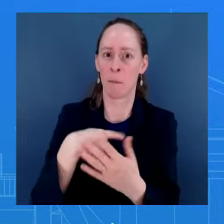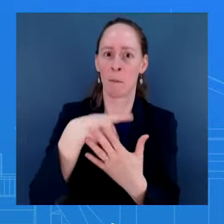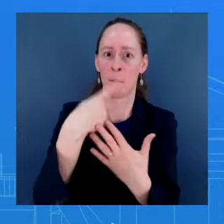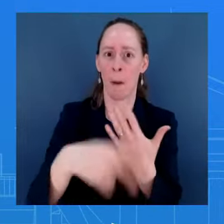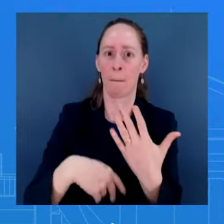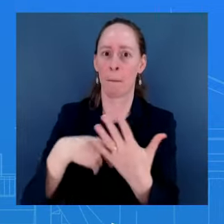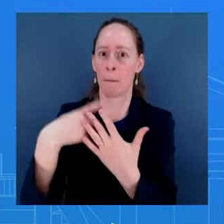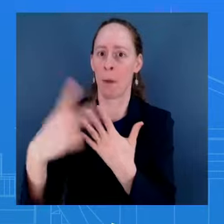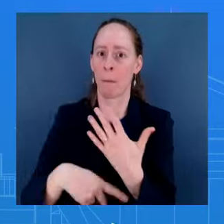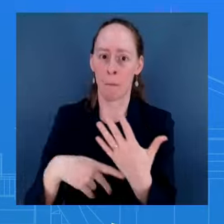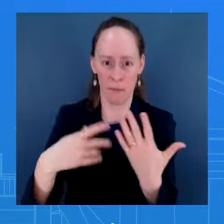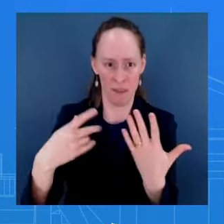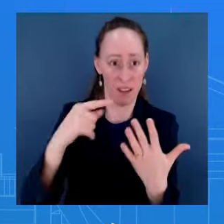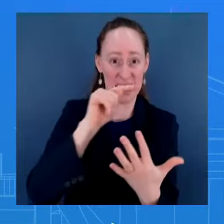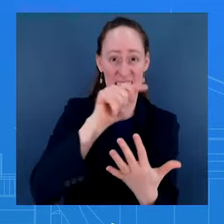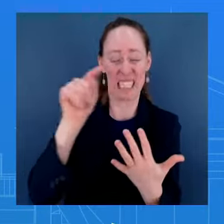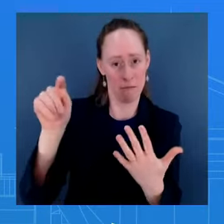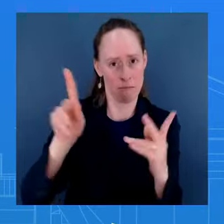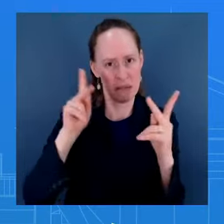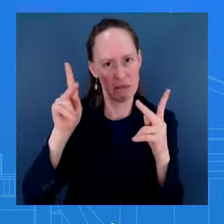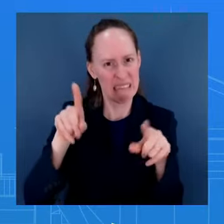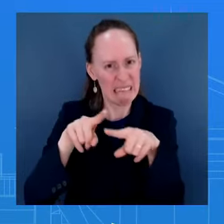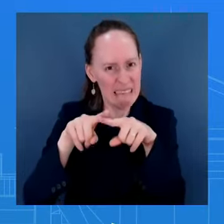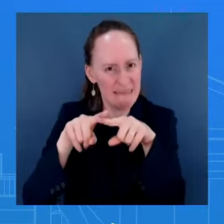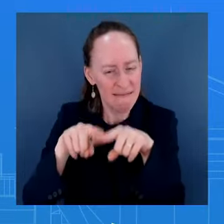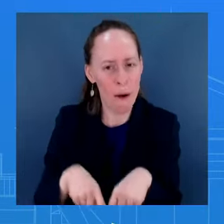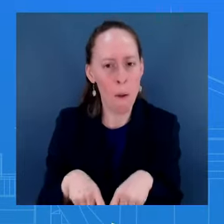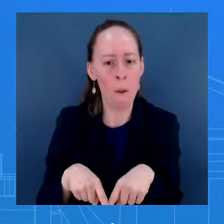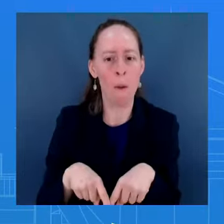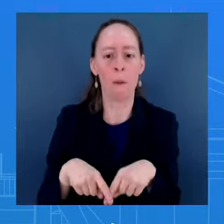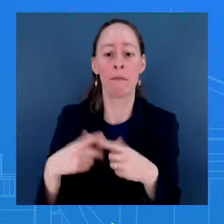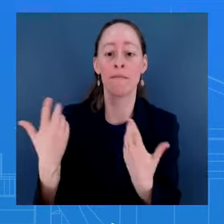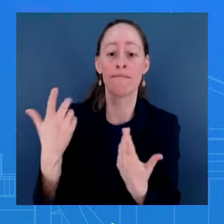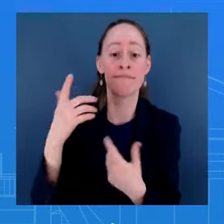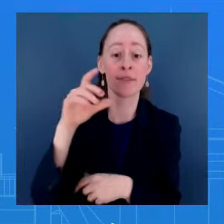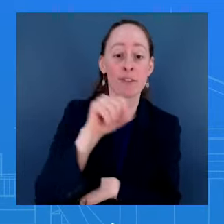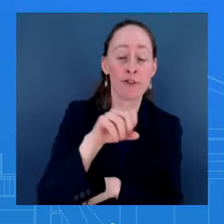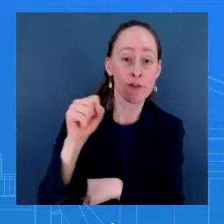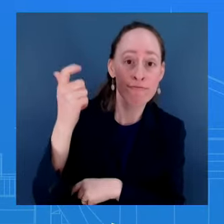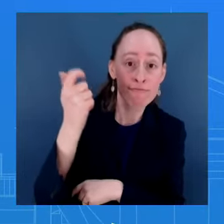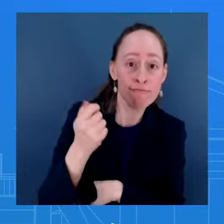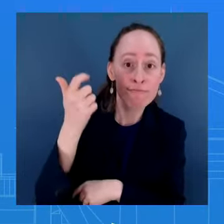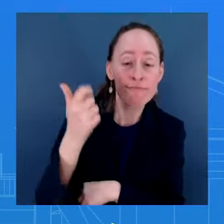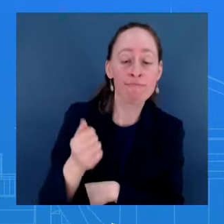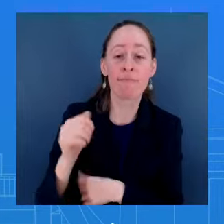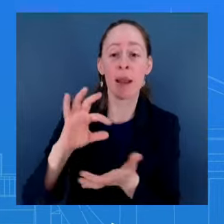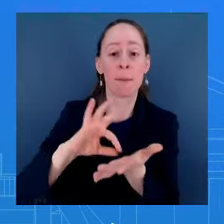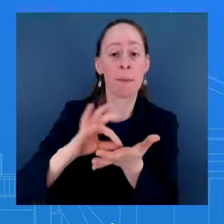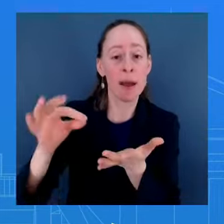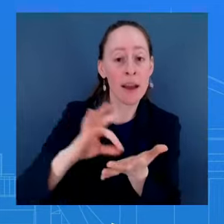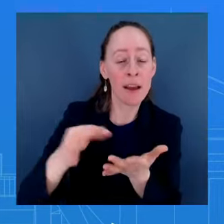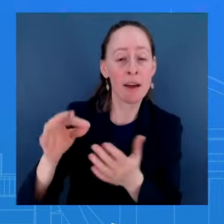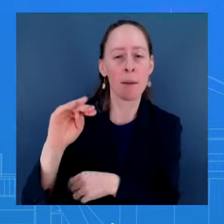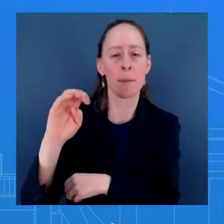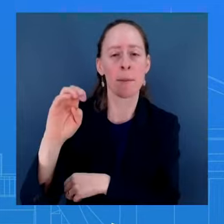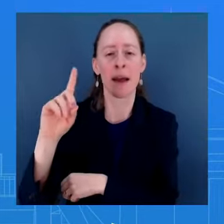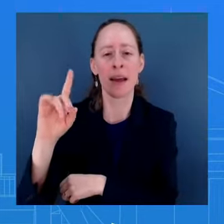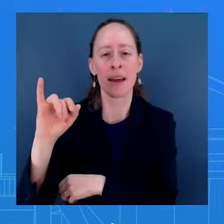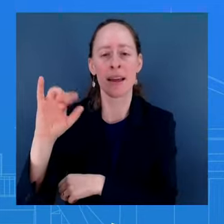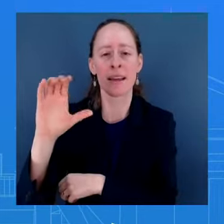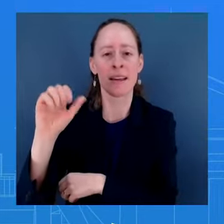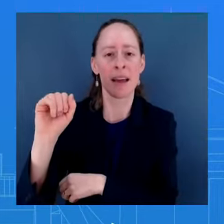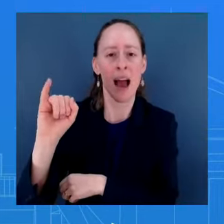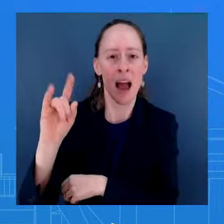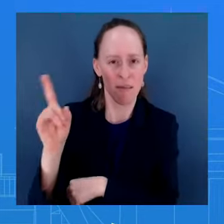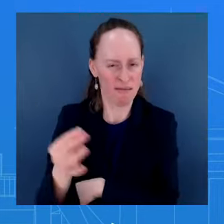Social Security, Medicare, Medicaid. He stood there and fought for the American people. I mean, that was pretty impressive. Some